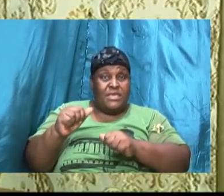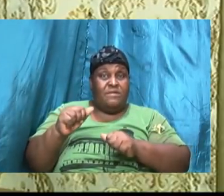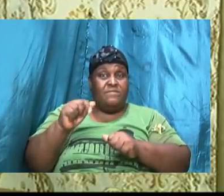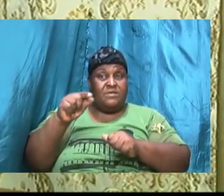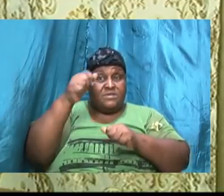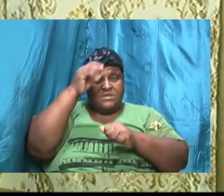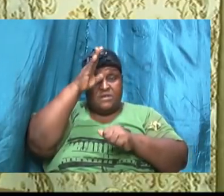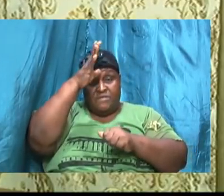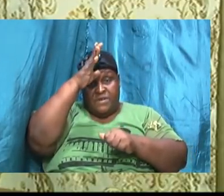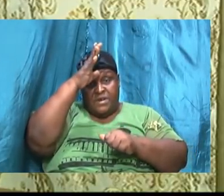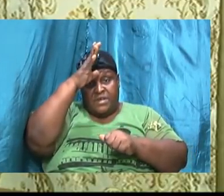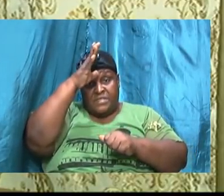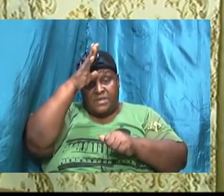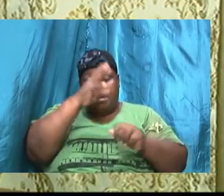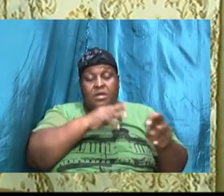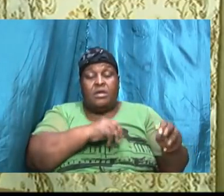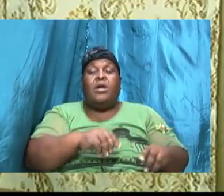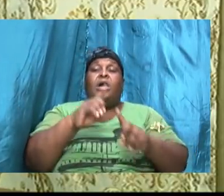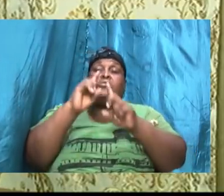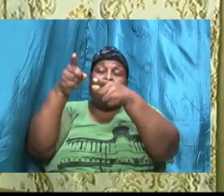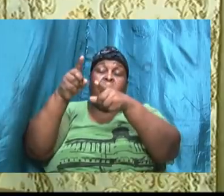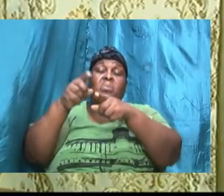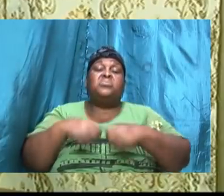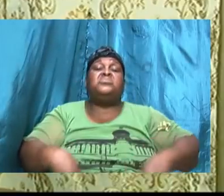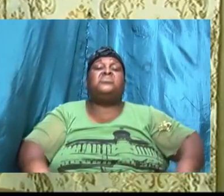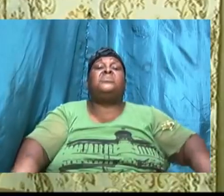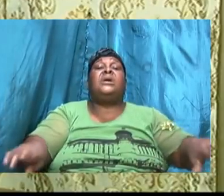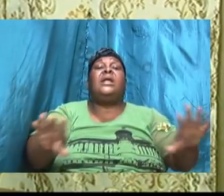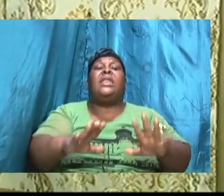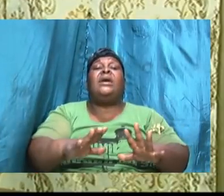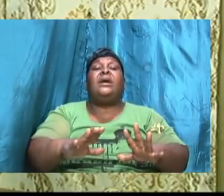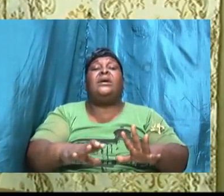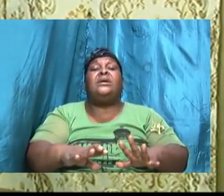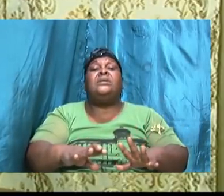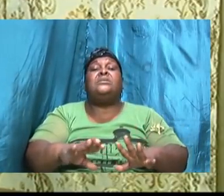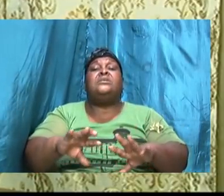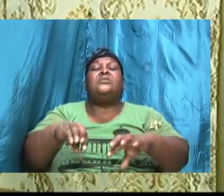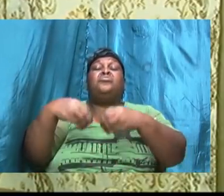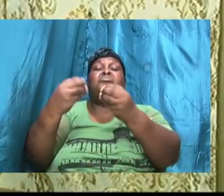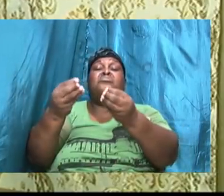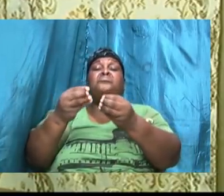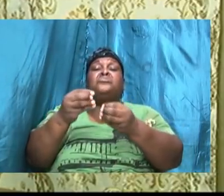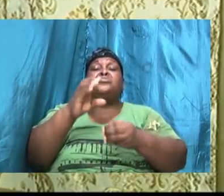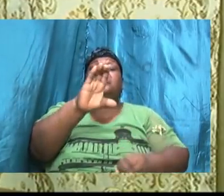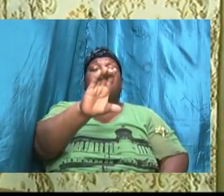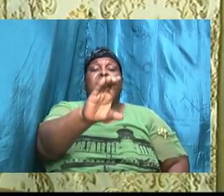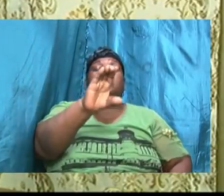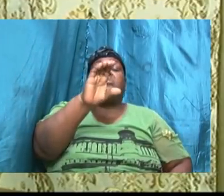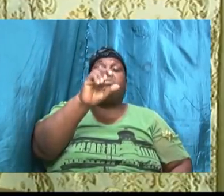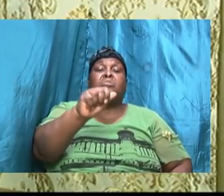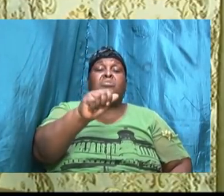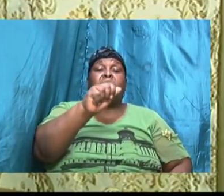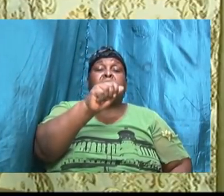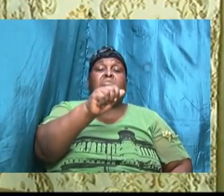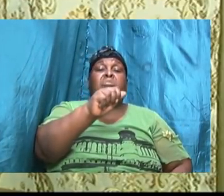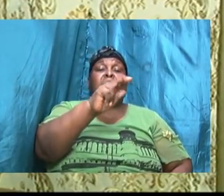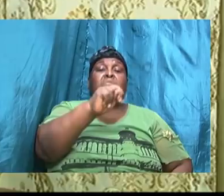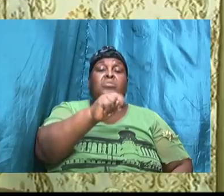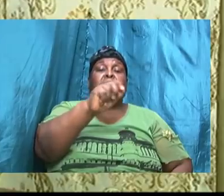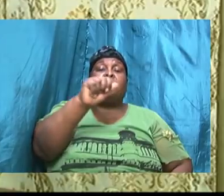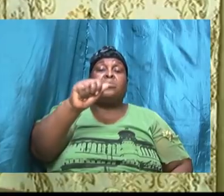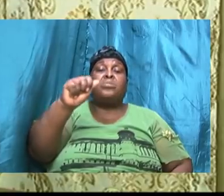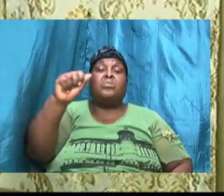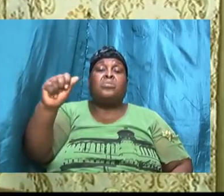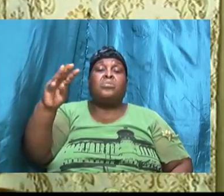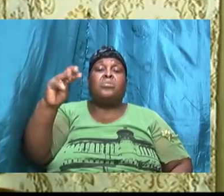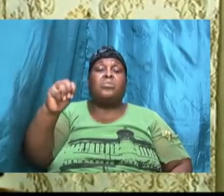and move to the land formerly given to the Canaan Canaanites but which